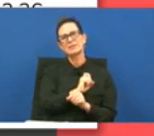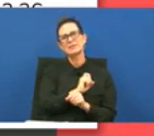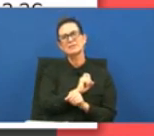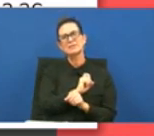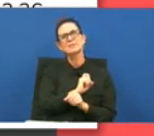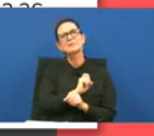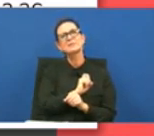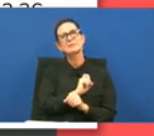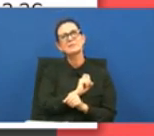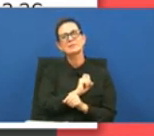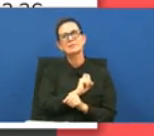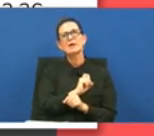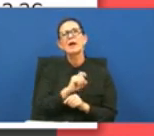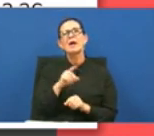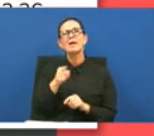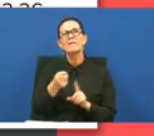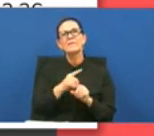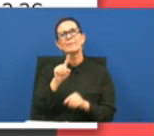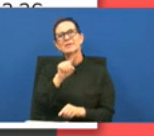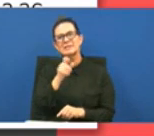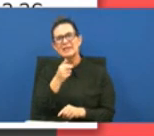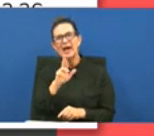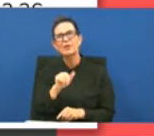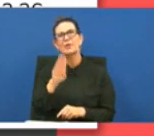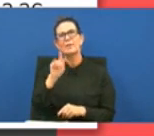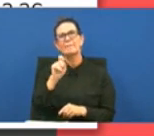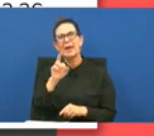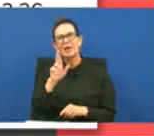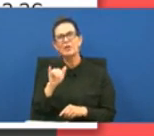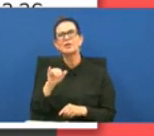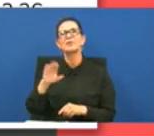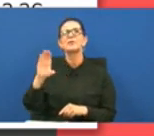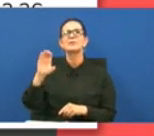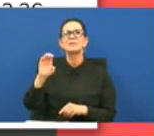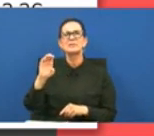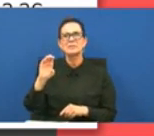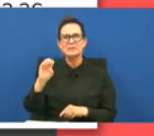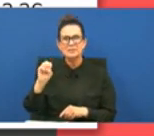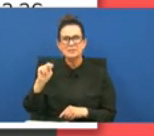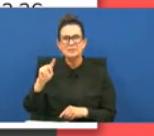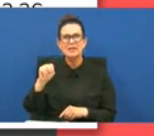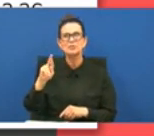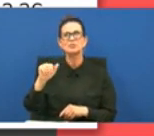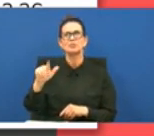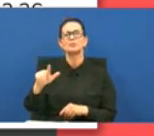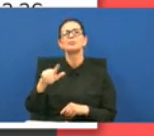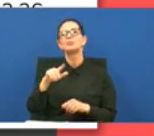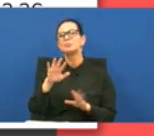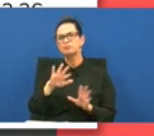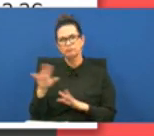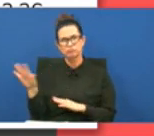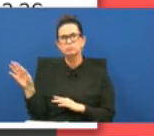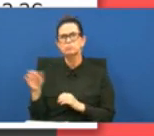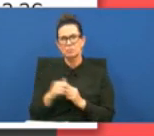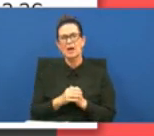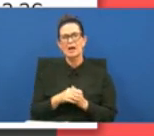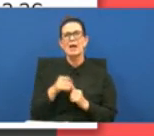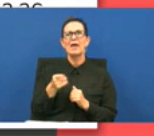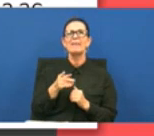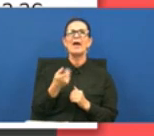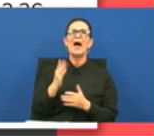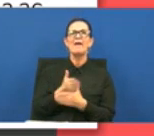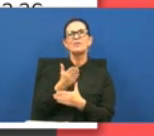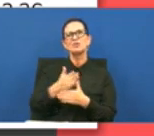like probation and parole zachary baker central and so forth and then the average handle time is 3.36